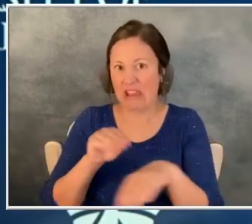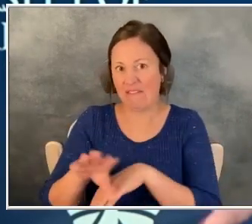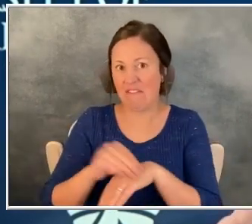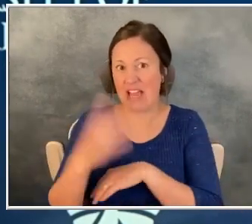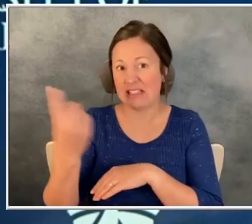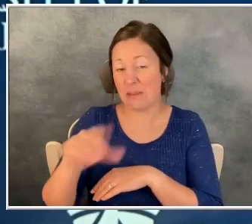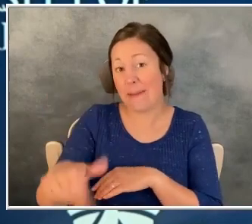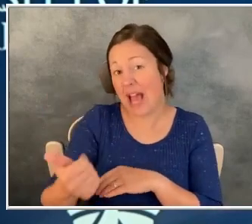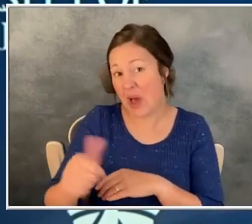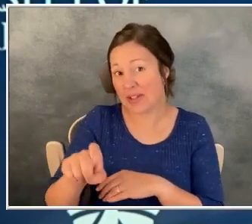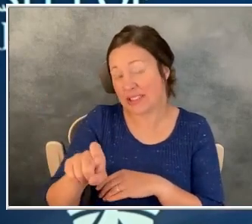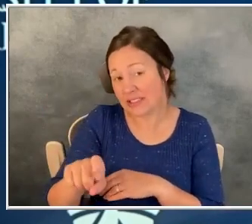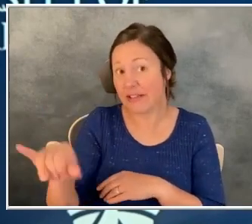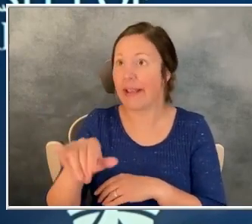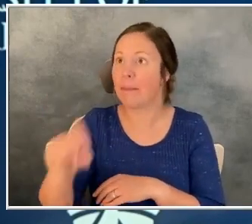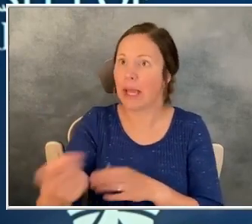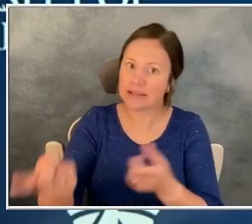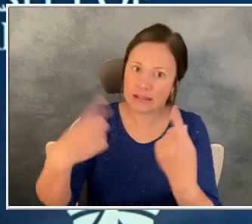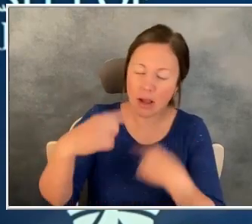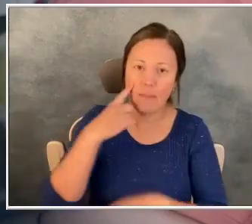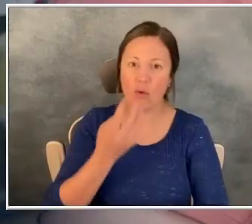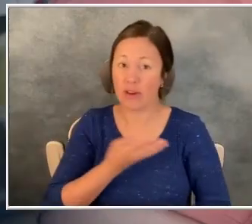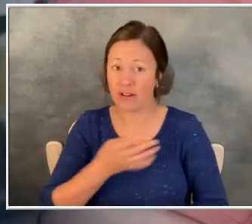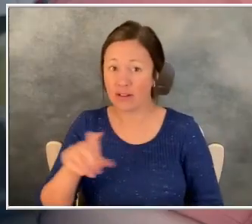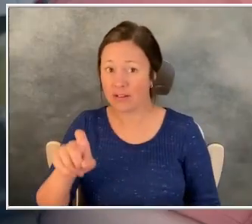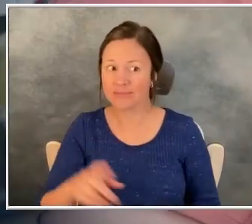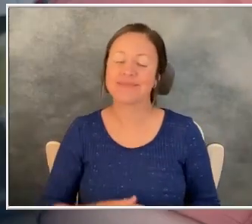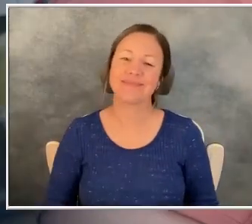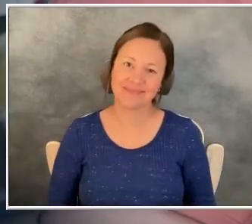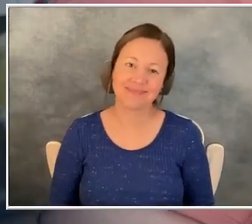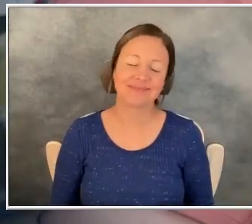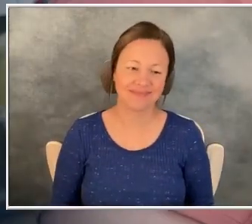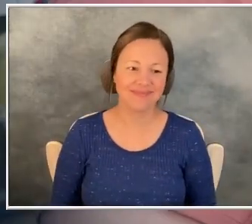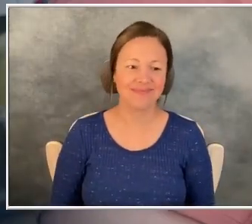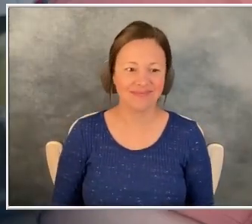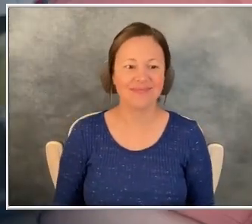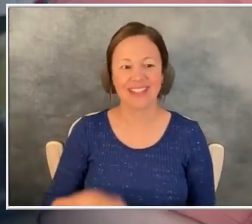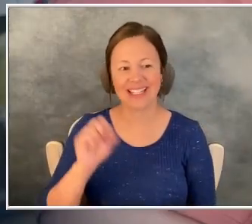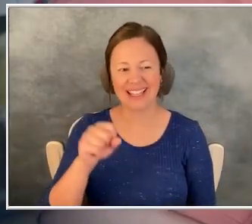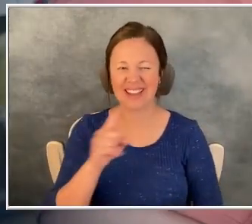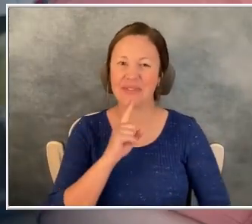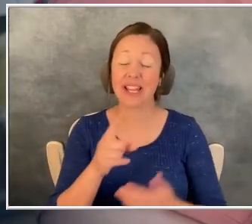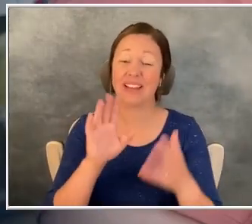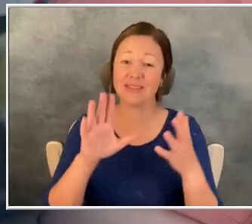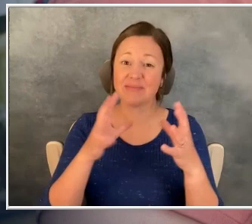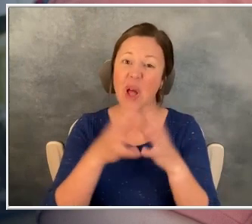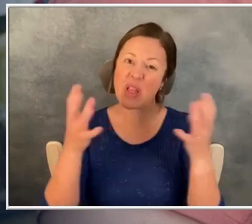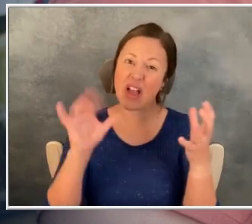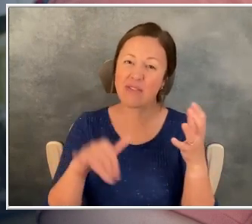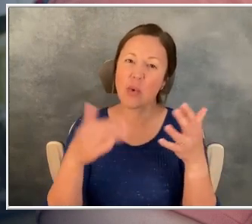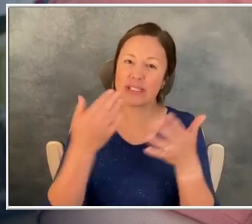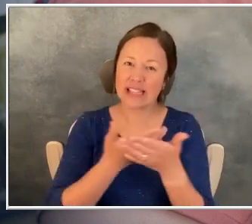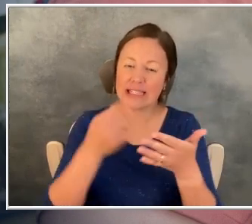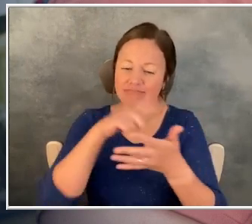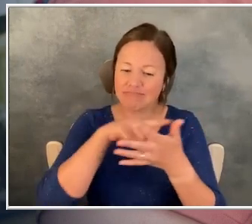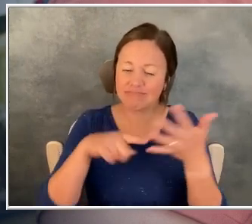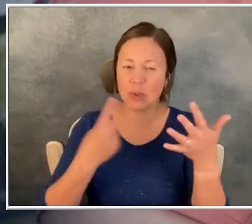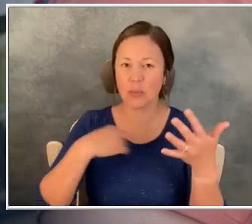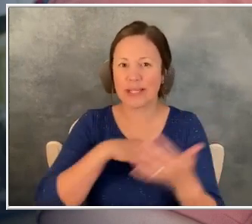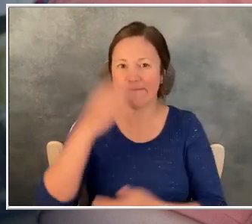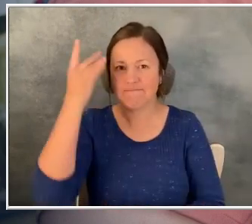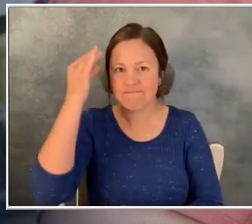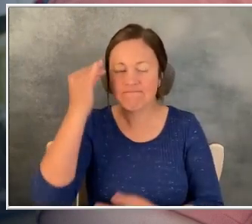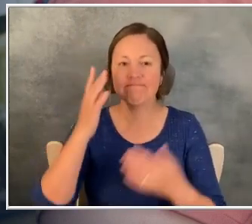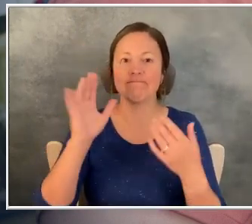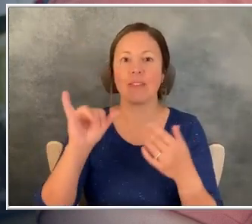like they have to come in for the drip? Yeah, we we take a lot of those factors into consideration when our doctors